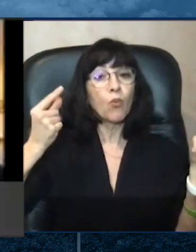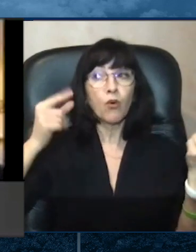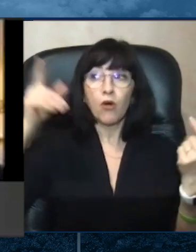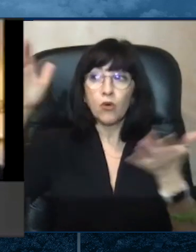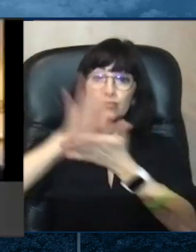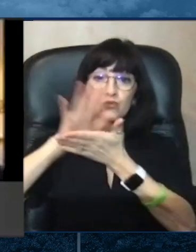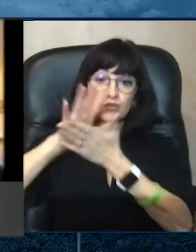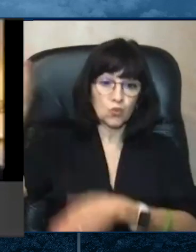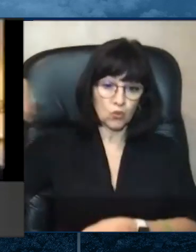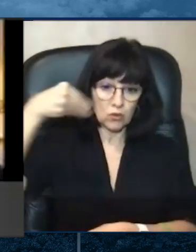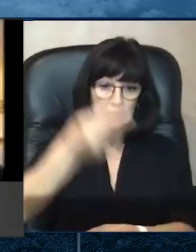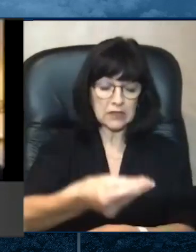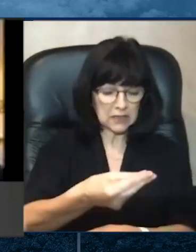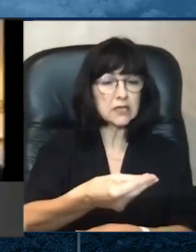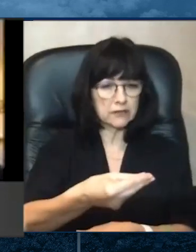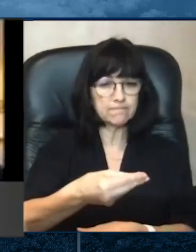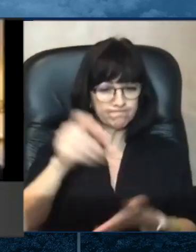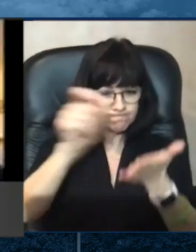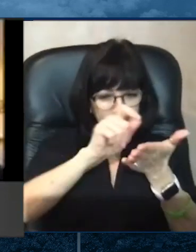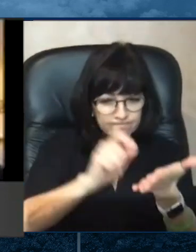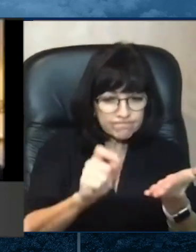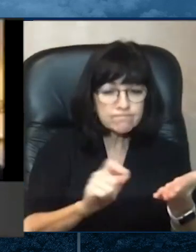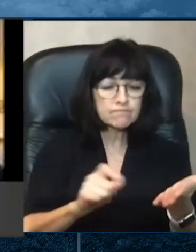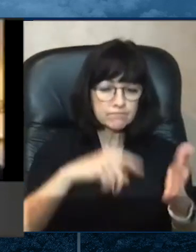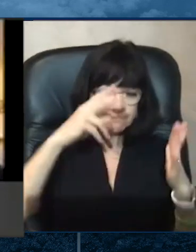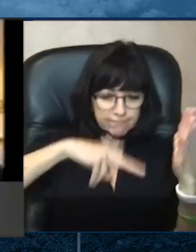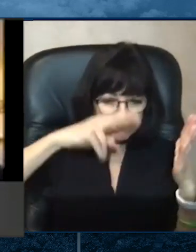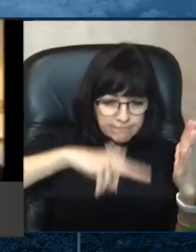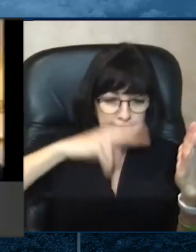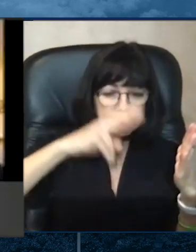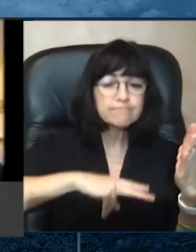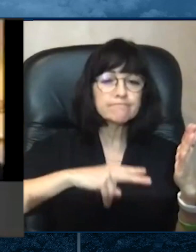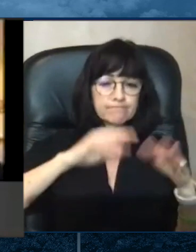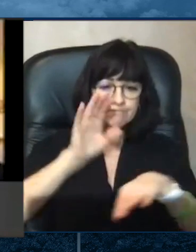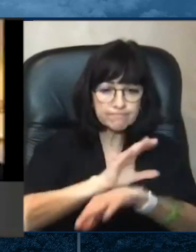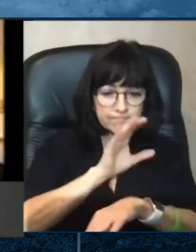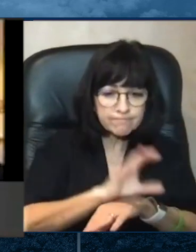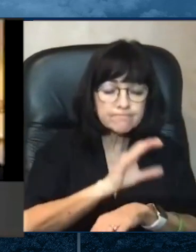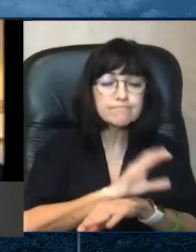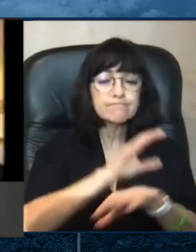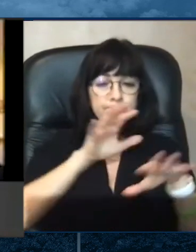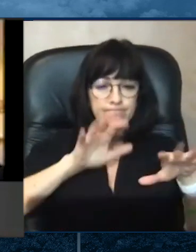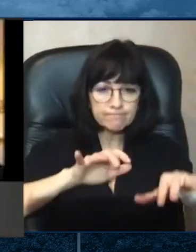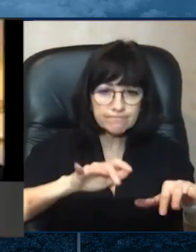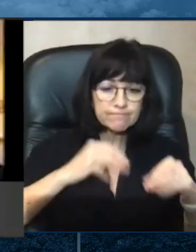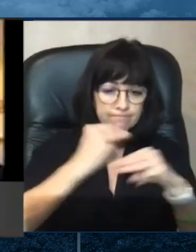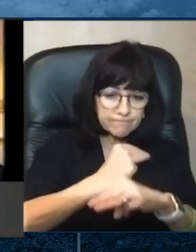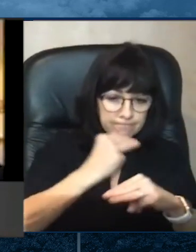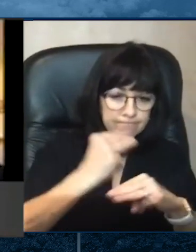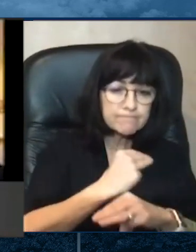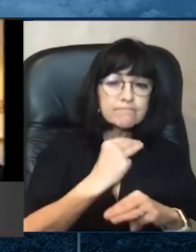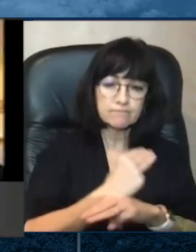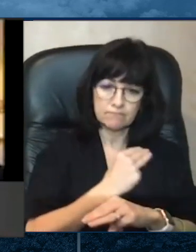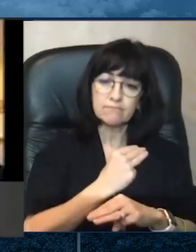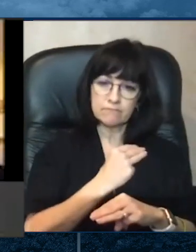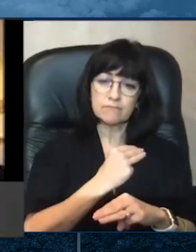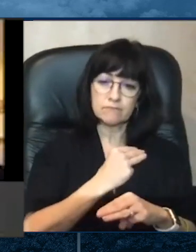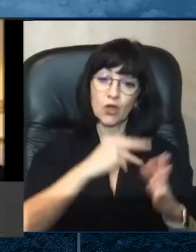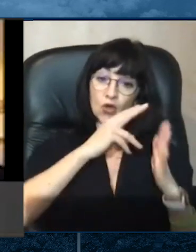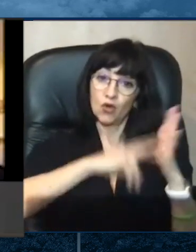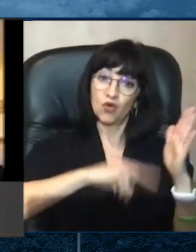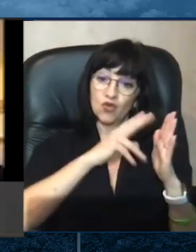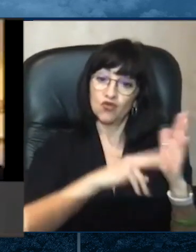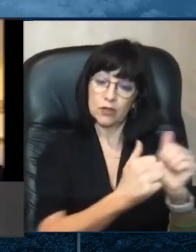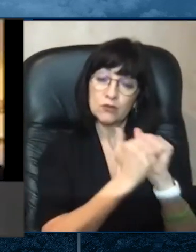ellos leyendo, es una manera de viajar, sin tener que salir de la casa. A los niños les digo,